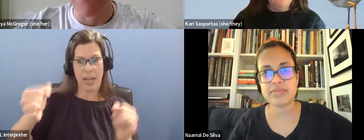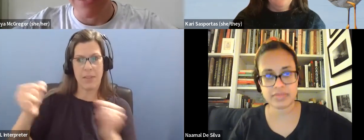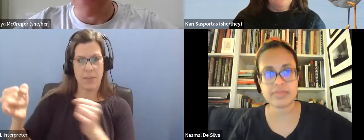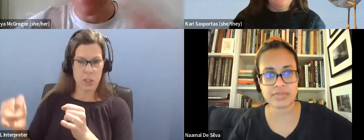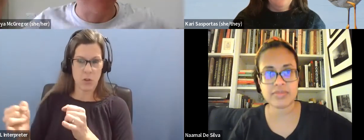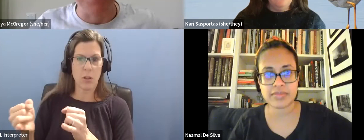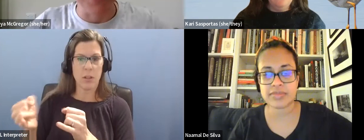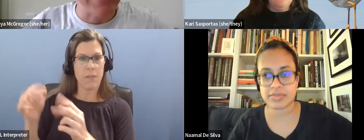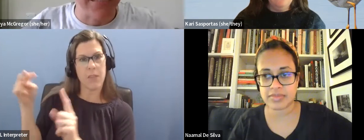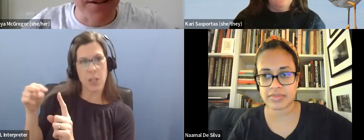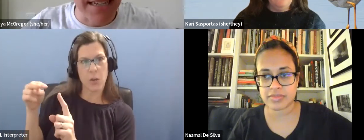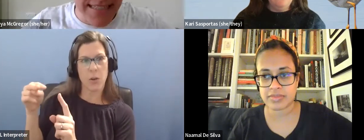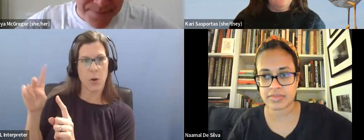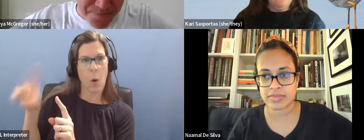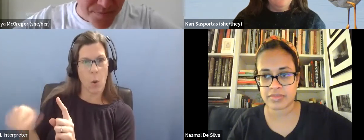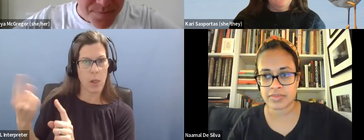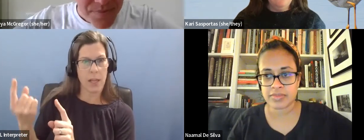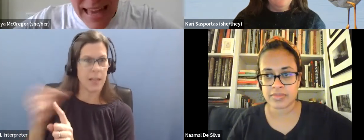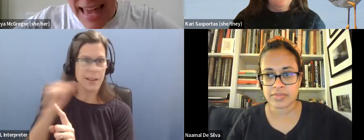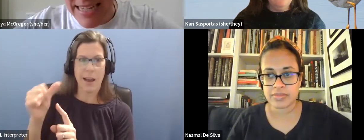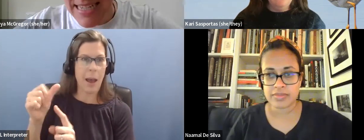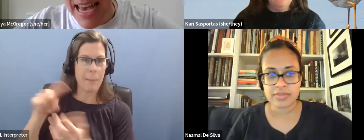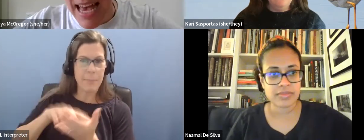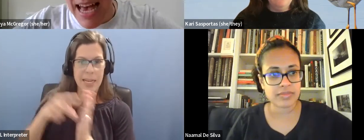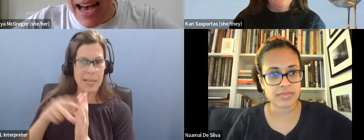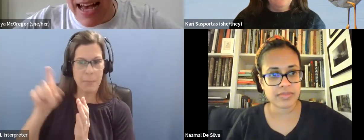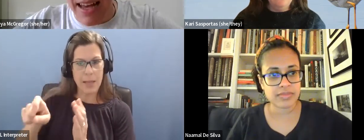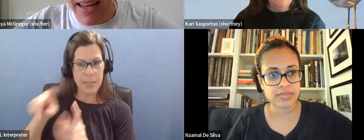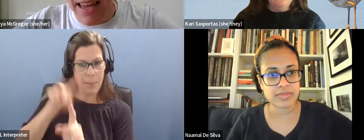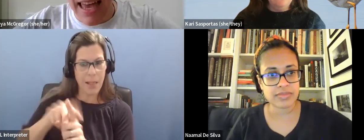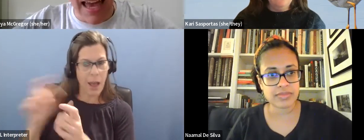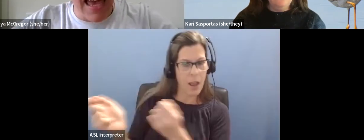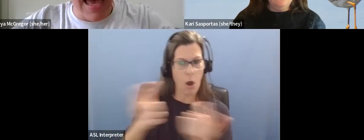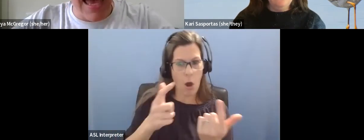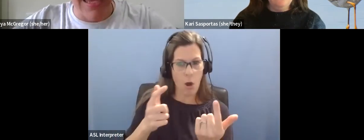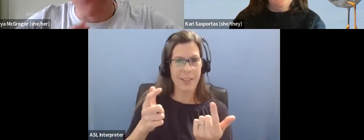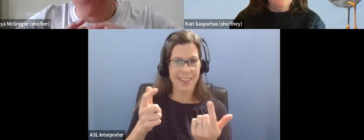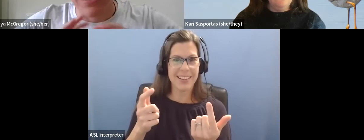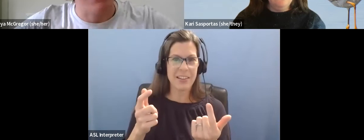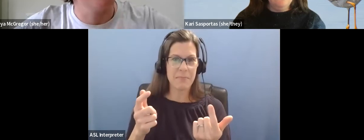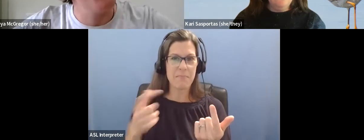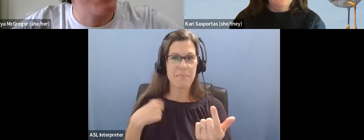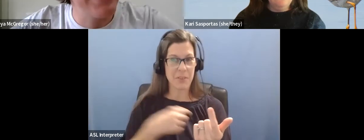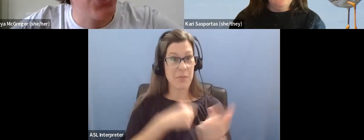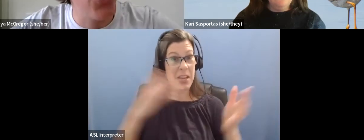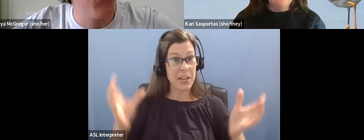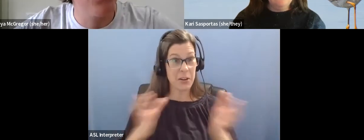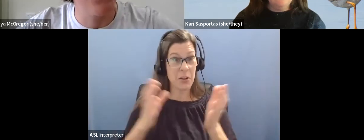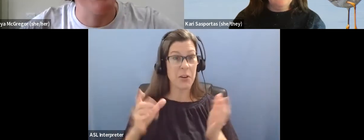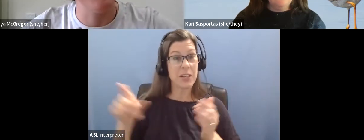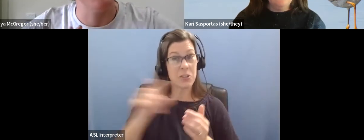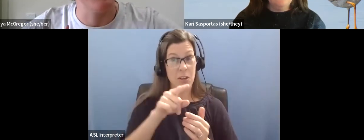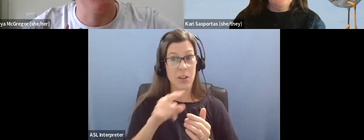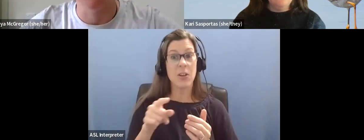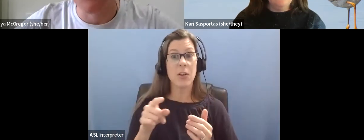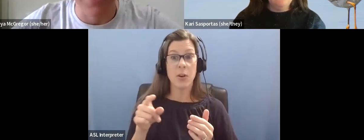they cover every person's experience. And we encourage you to consider whose